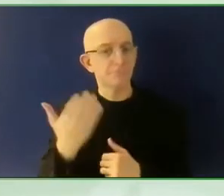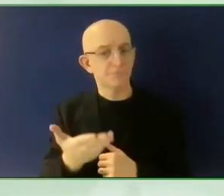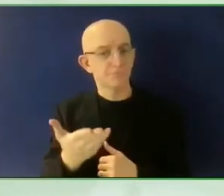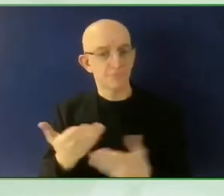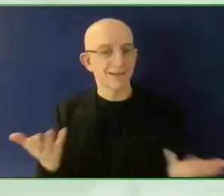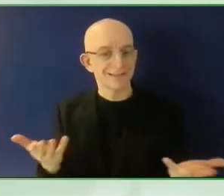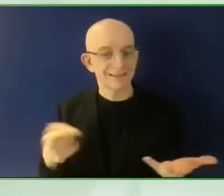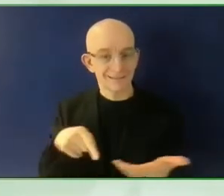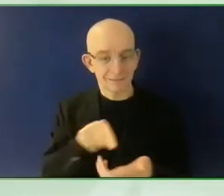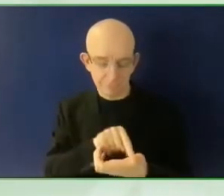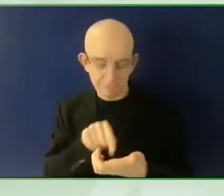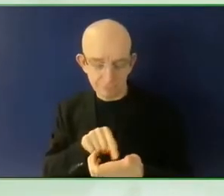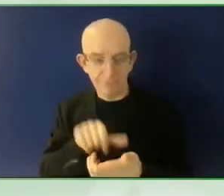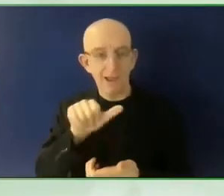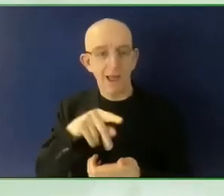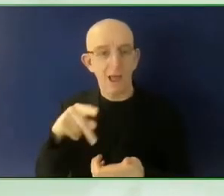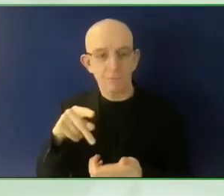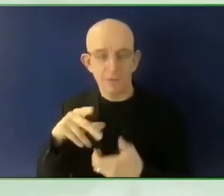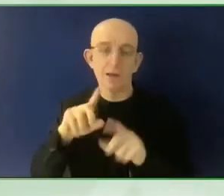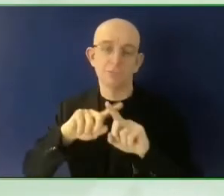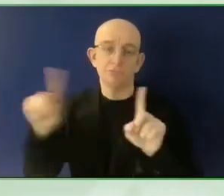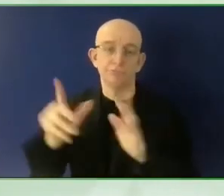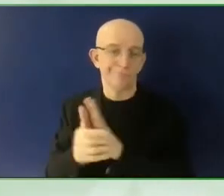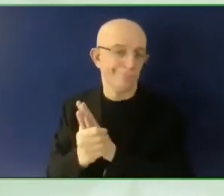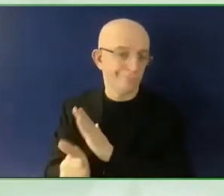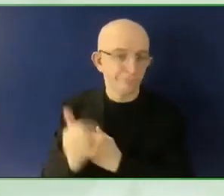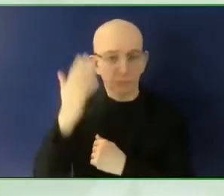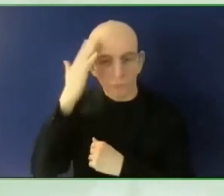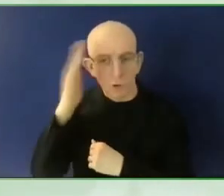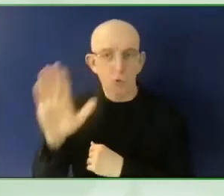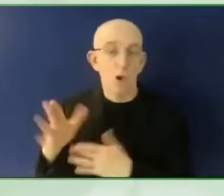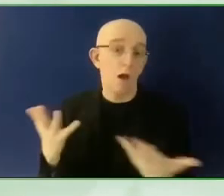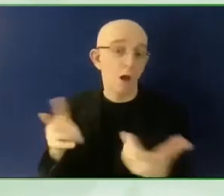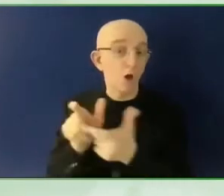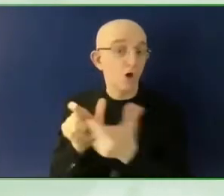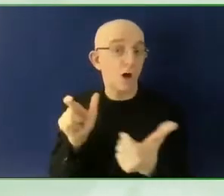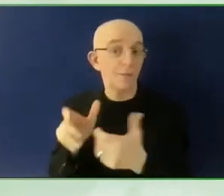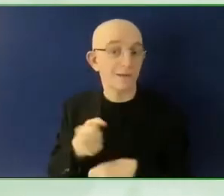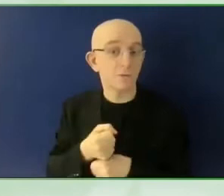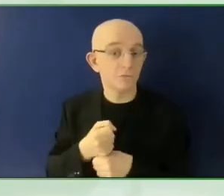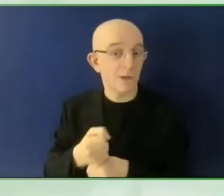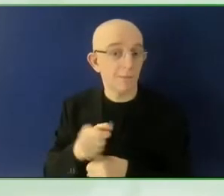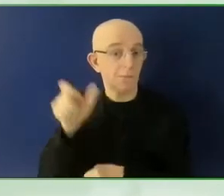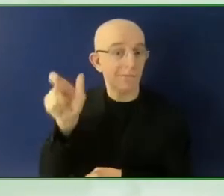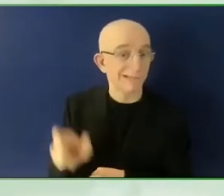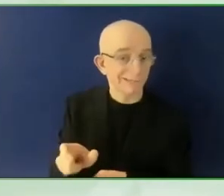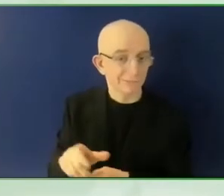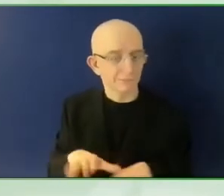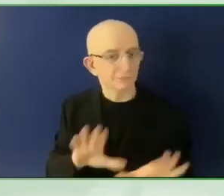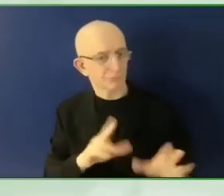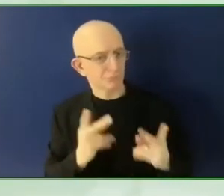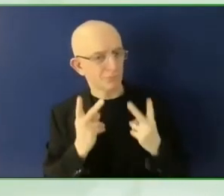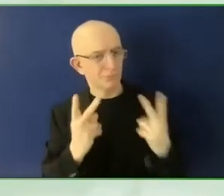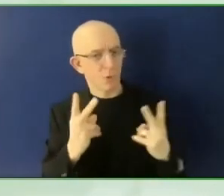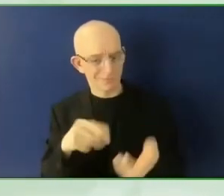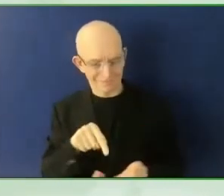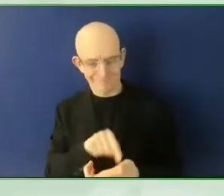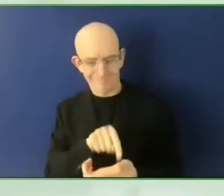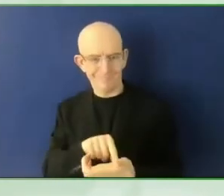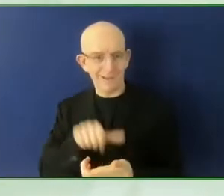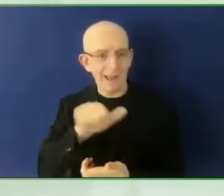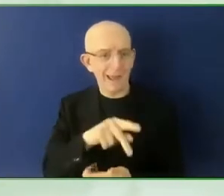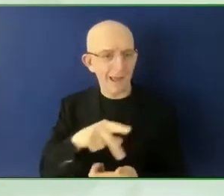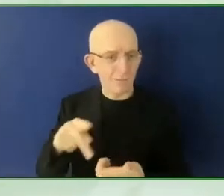so they might have a really big change that is going on. So I really am really